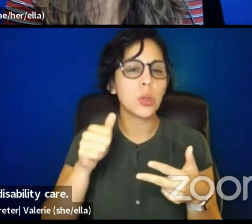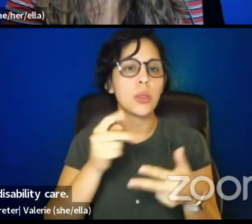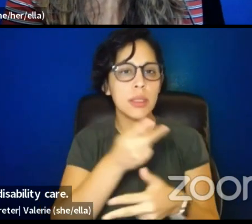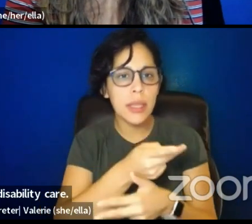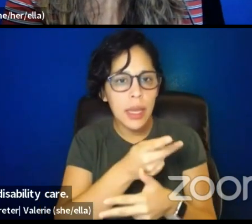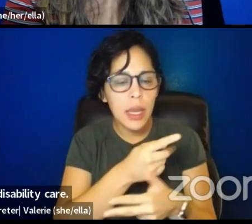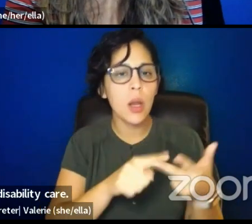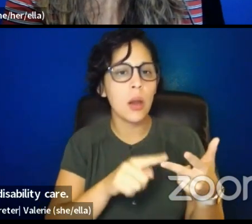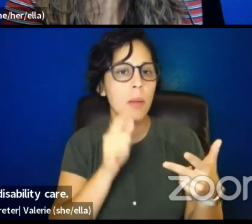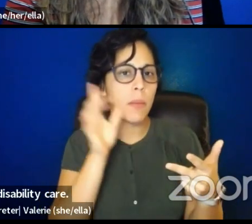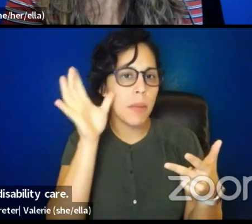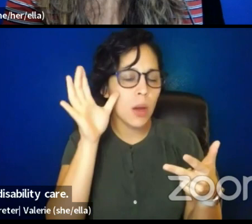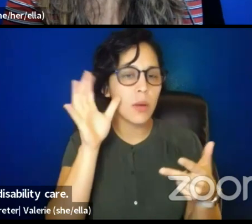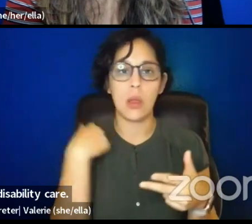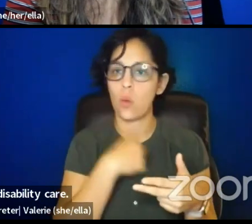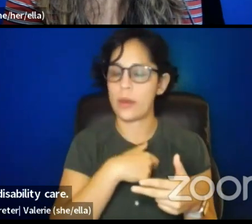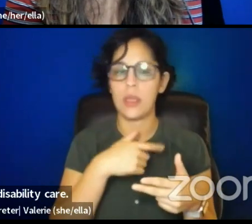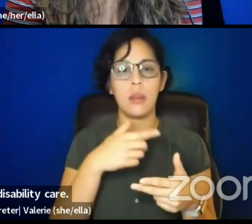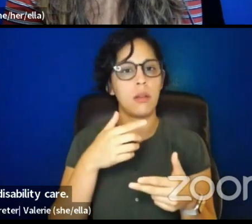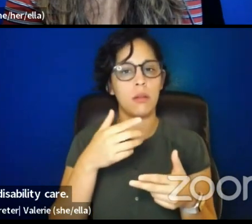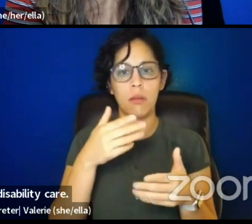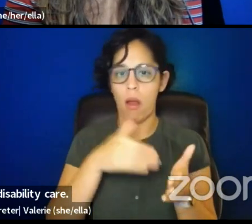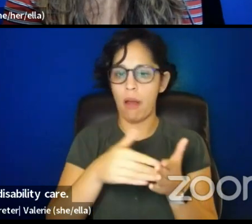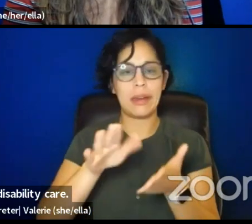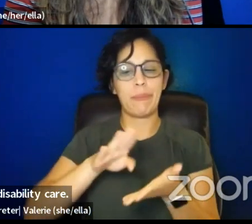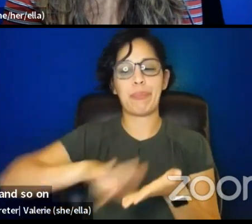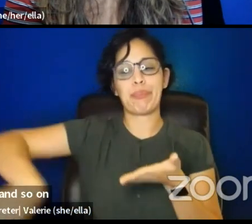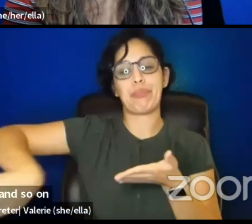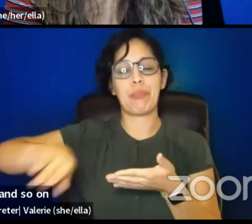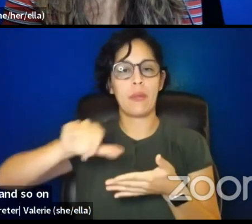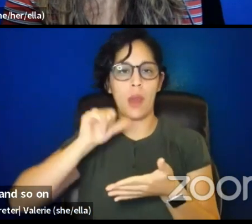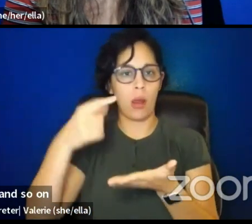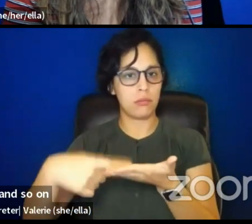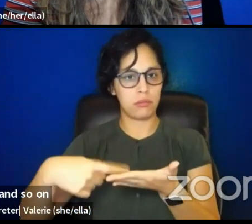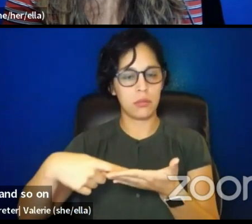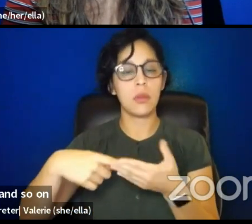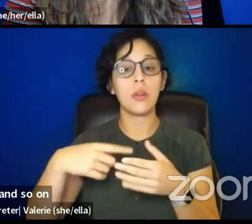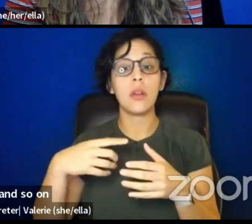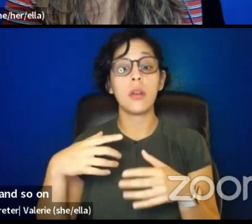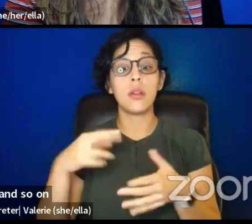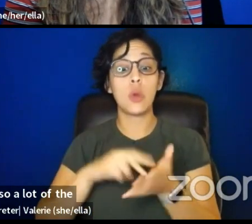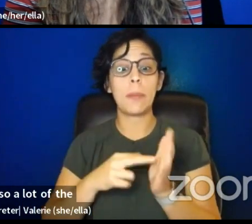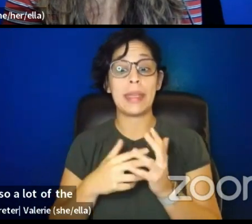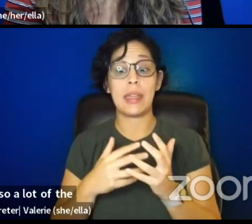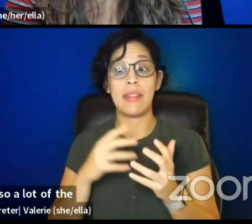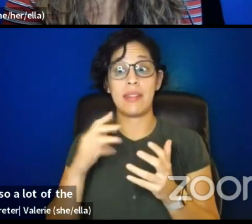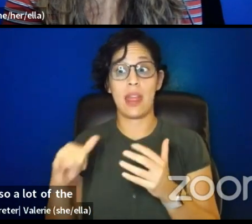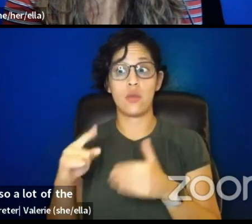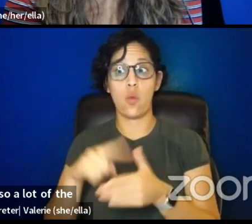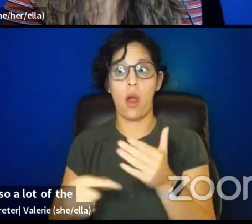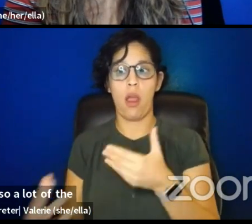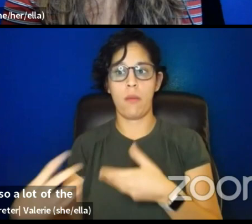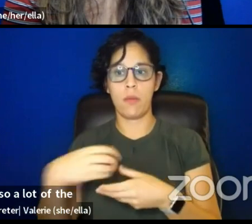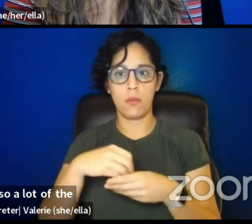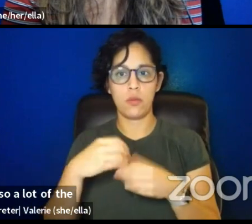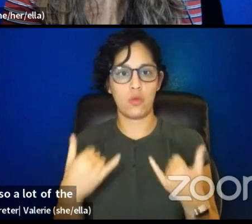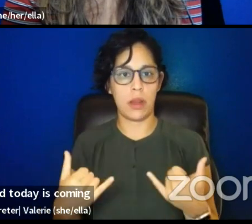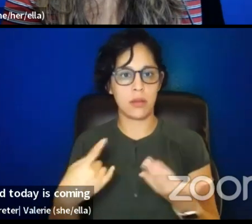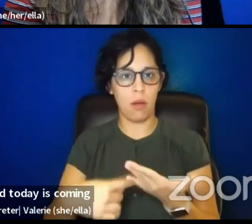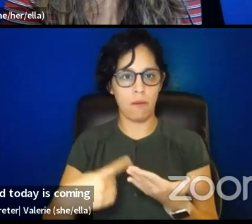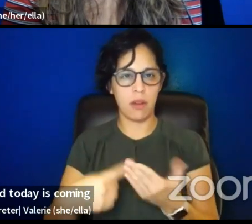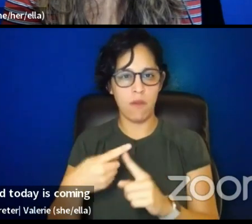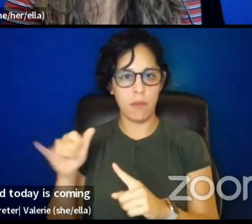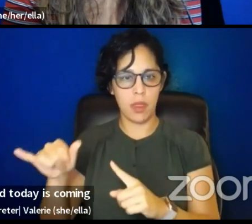as frequently or centered as frequently. And so, um, a lot of the conversation that's been contributed today, um, is, is stemming from that